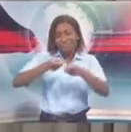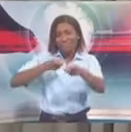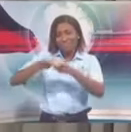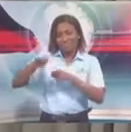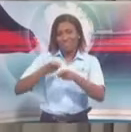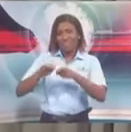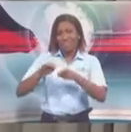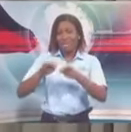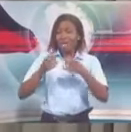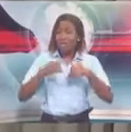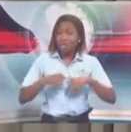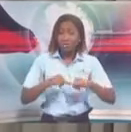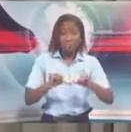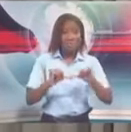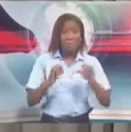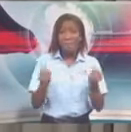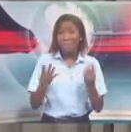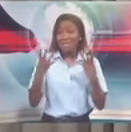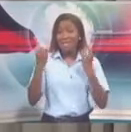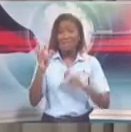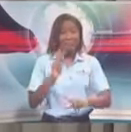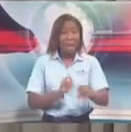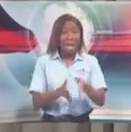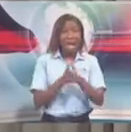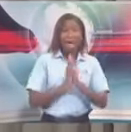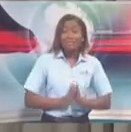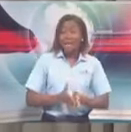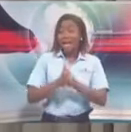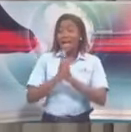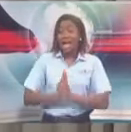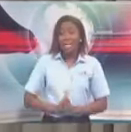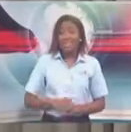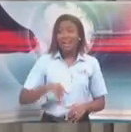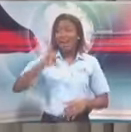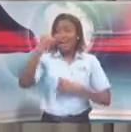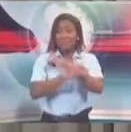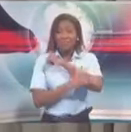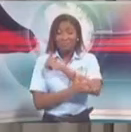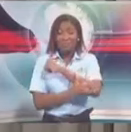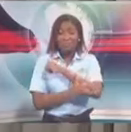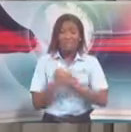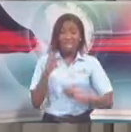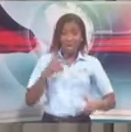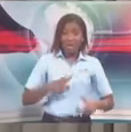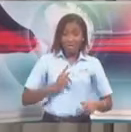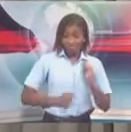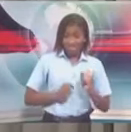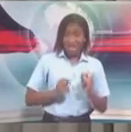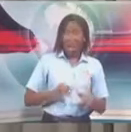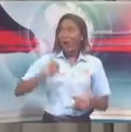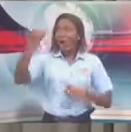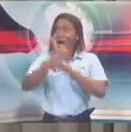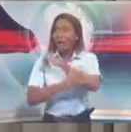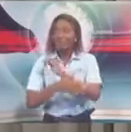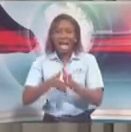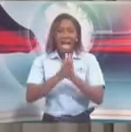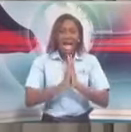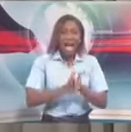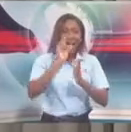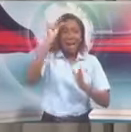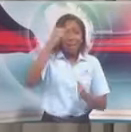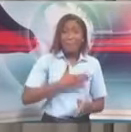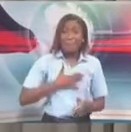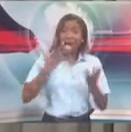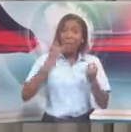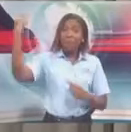receive hundreds of applications from persons or nationals out there. You've heard us say time and time again, there are over 330,000